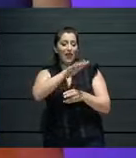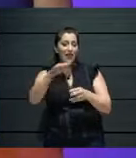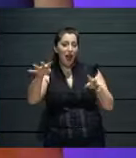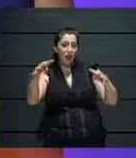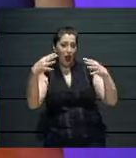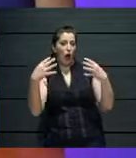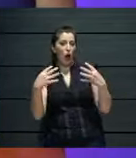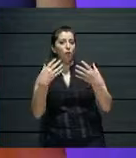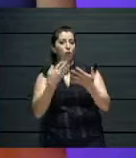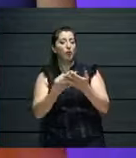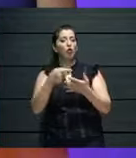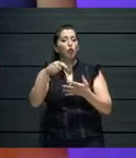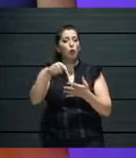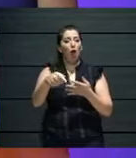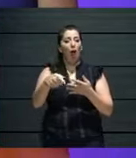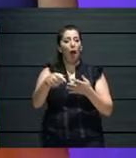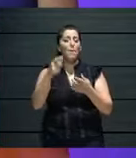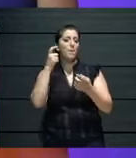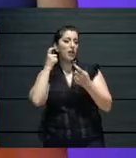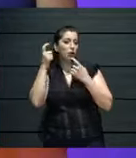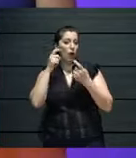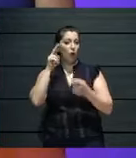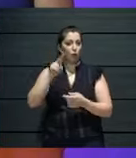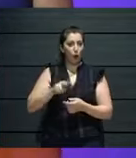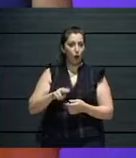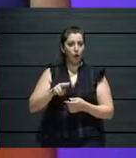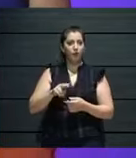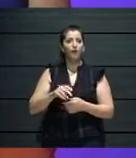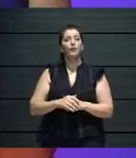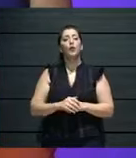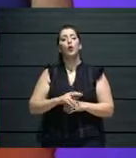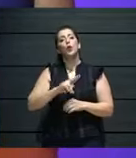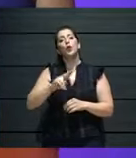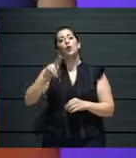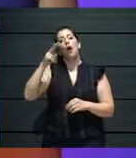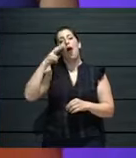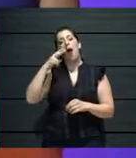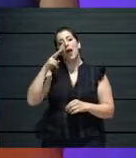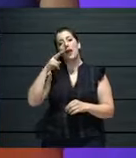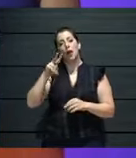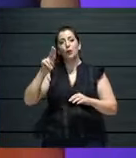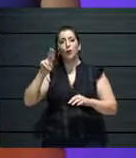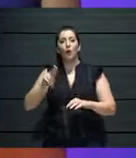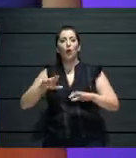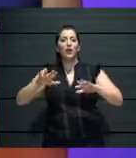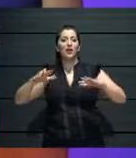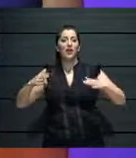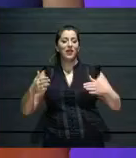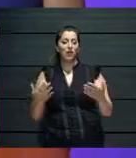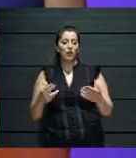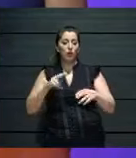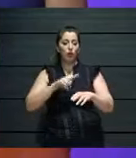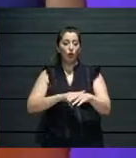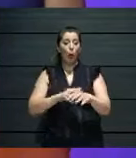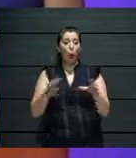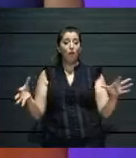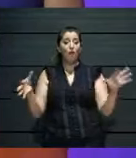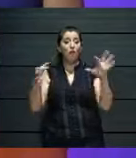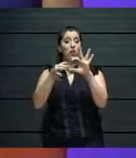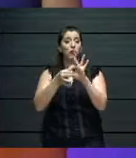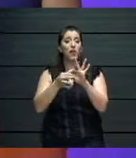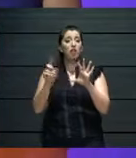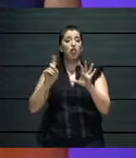the opportunity that hybrid formats can bring was also highlighted in the sense of having mix, uh, a mix of live and virtual possibilities,